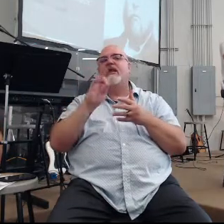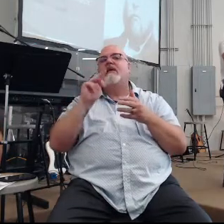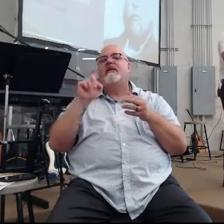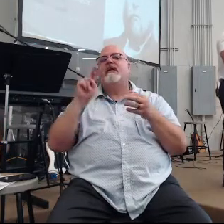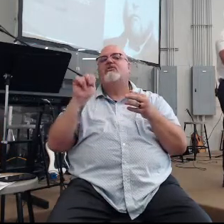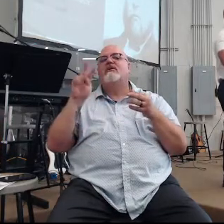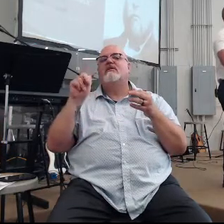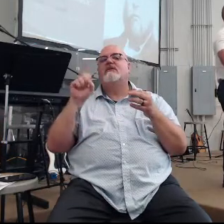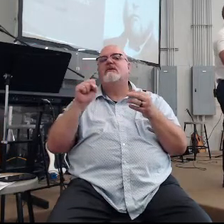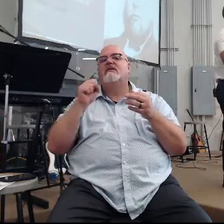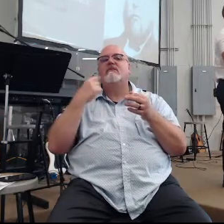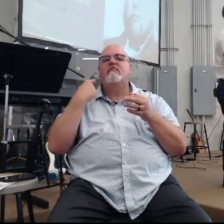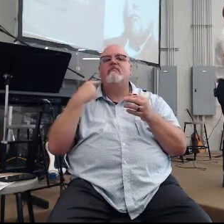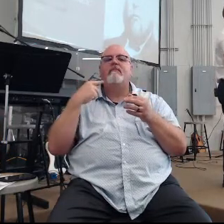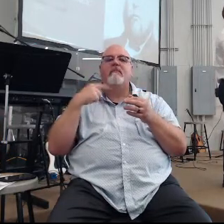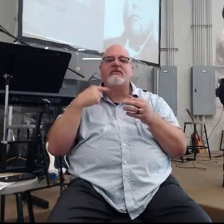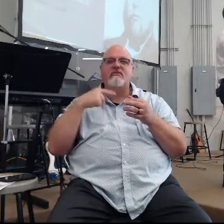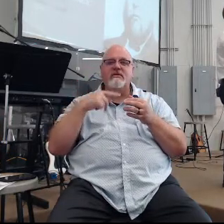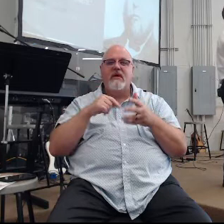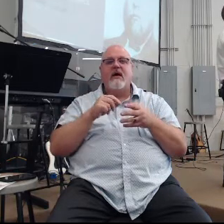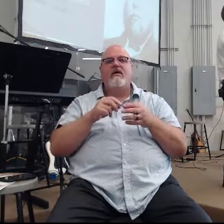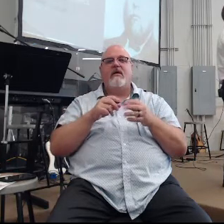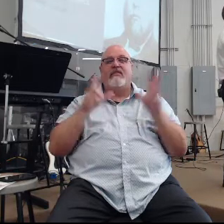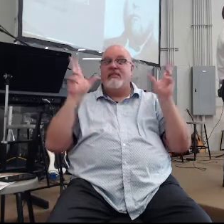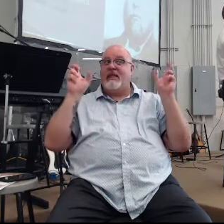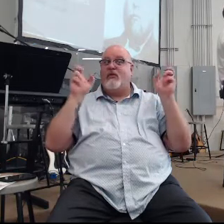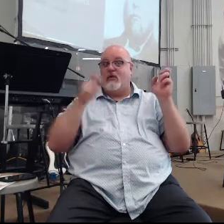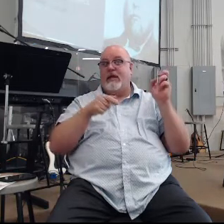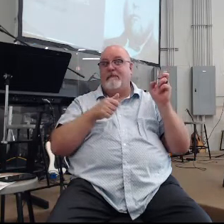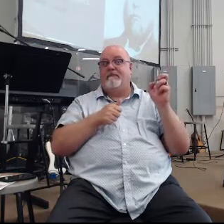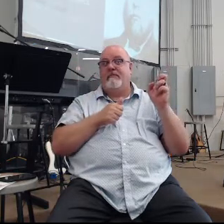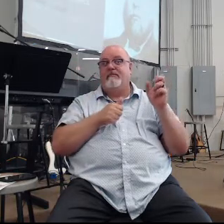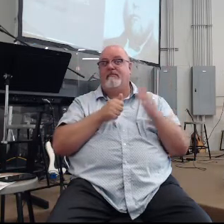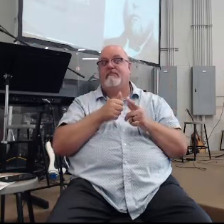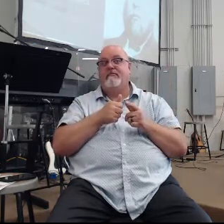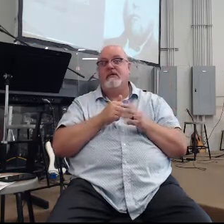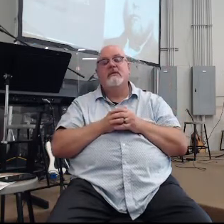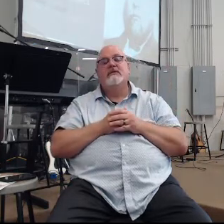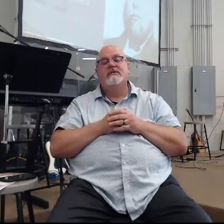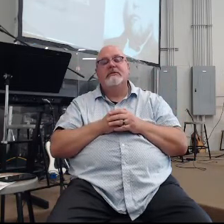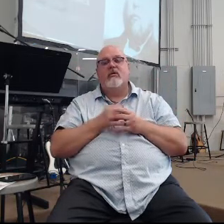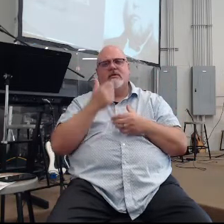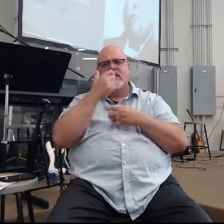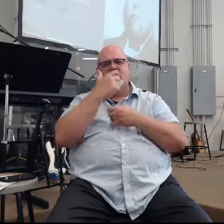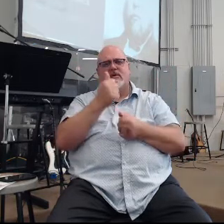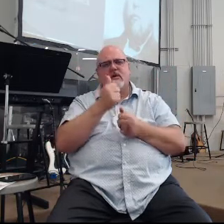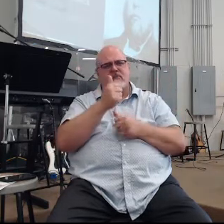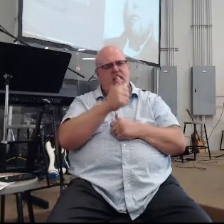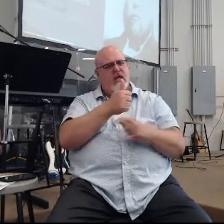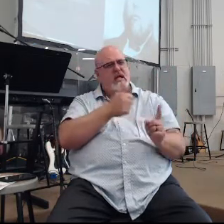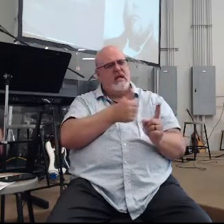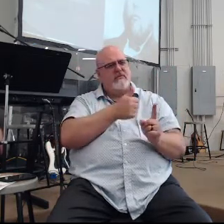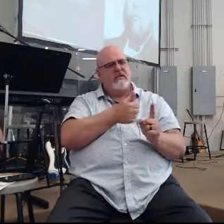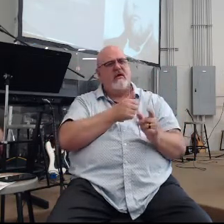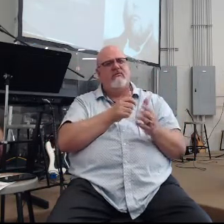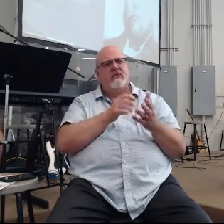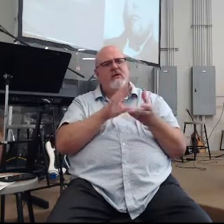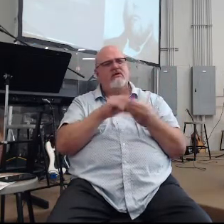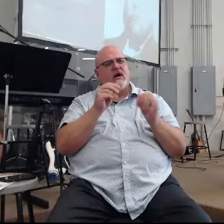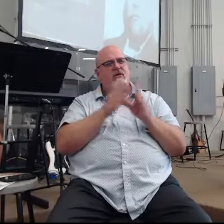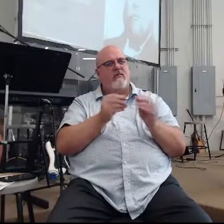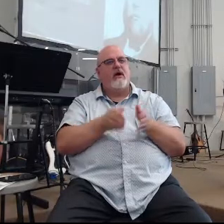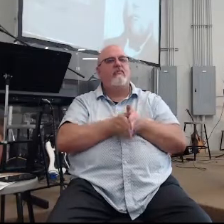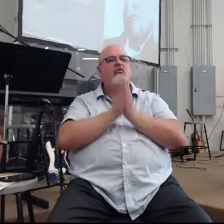Spurgeon. Because there was just some special anointing on this man. But here's what's interesting. He talked more about